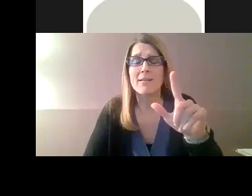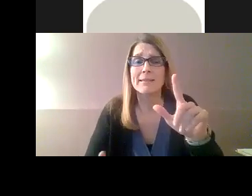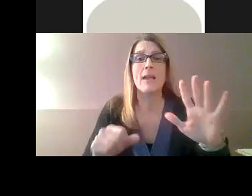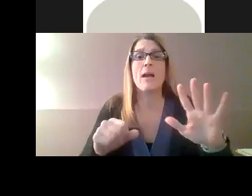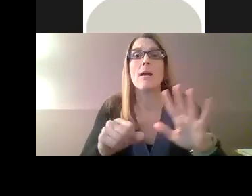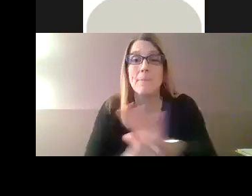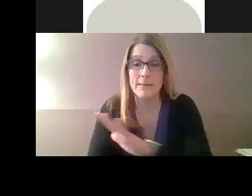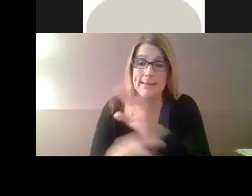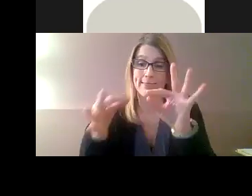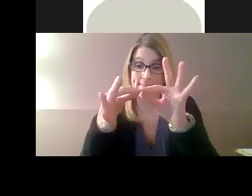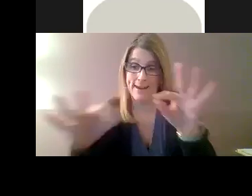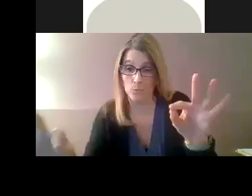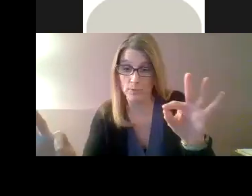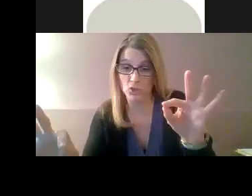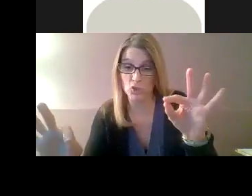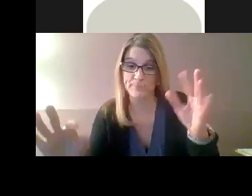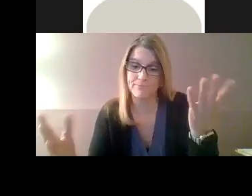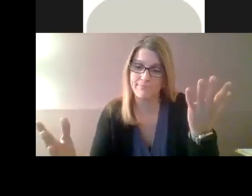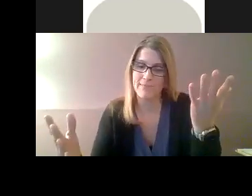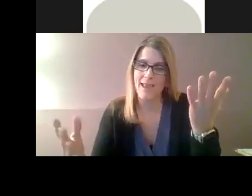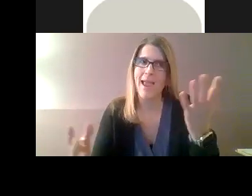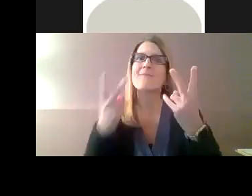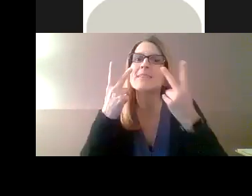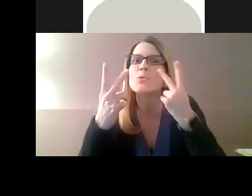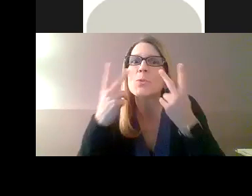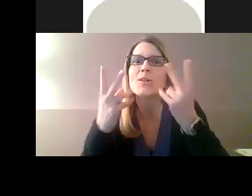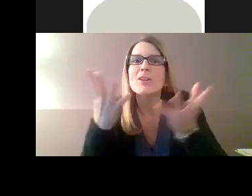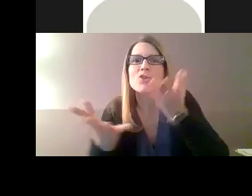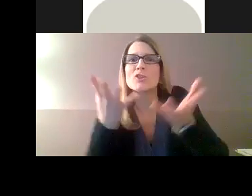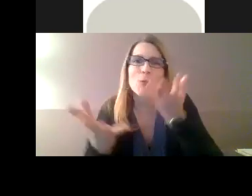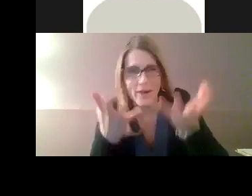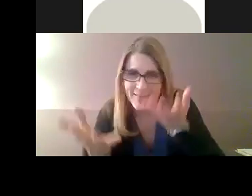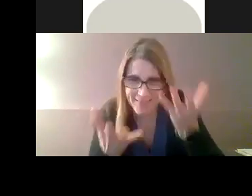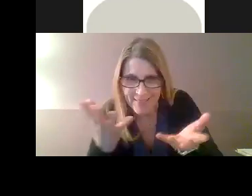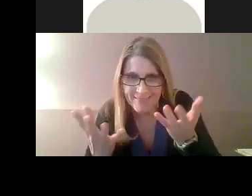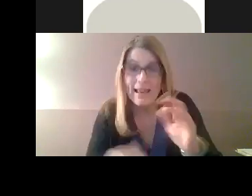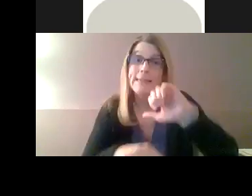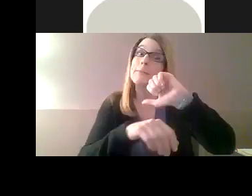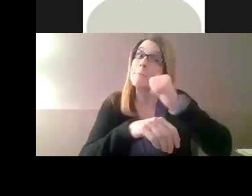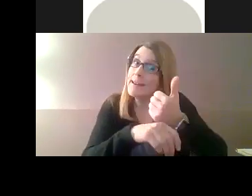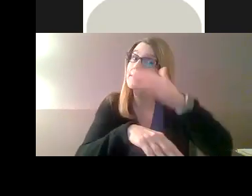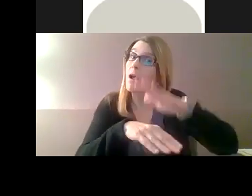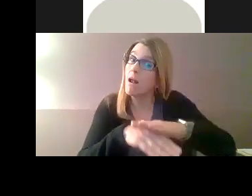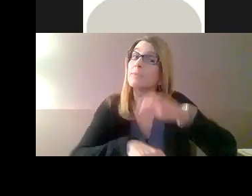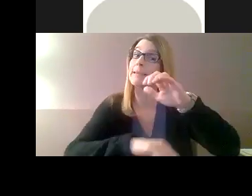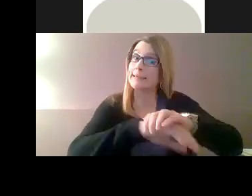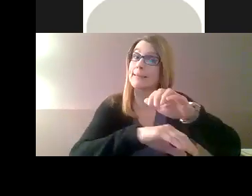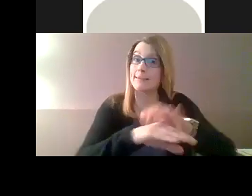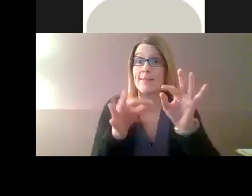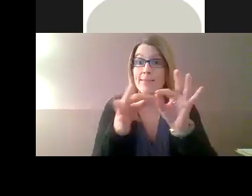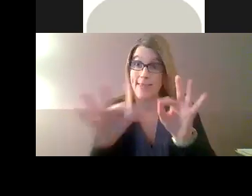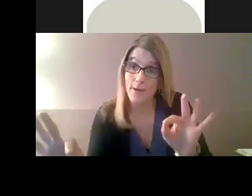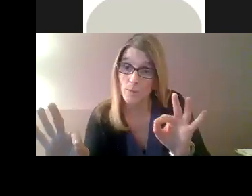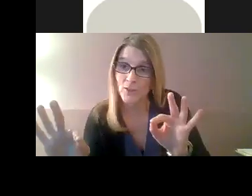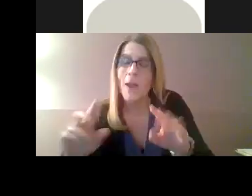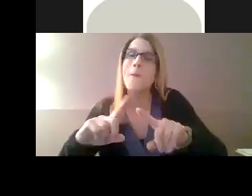So American Sign Language is a complete language. It is a visual gestural language